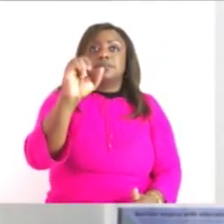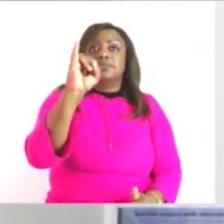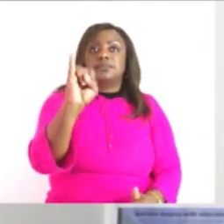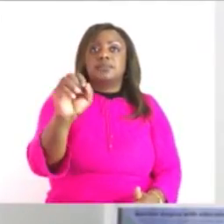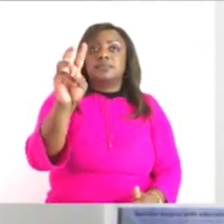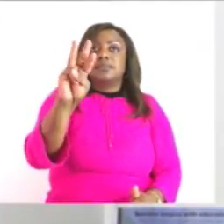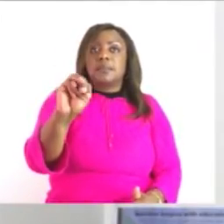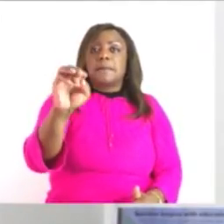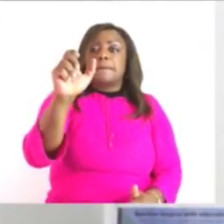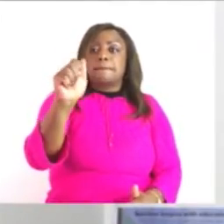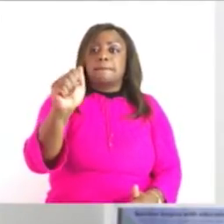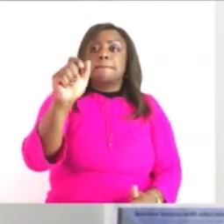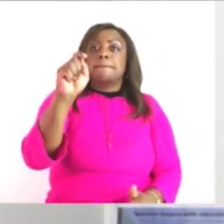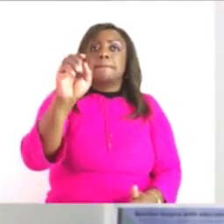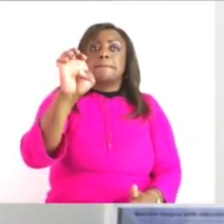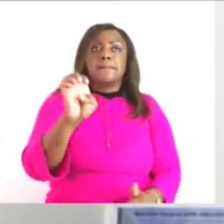when is it zero